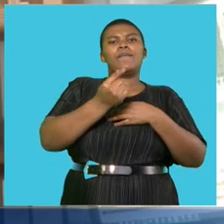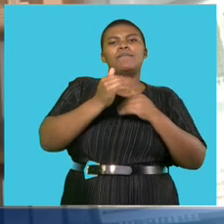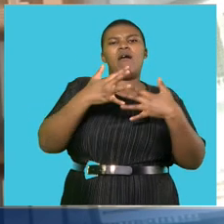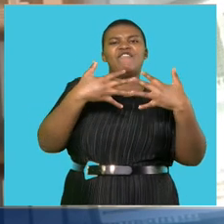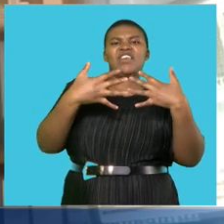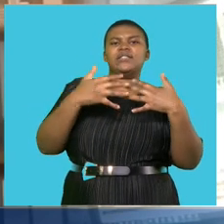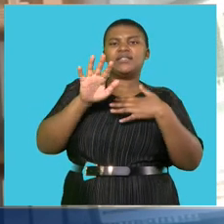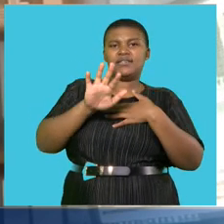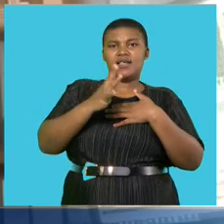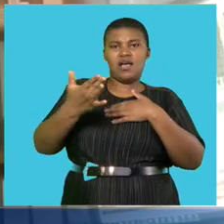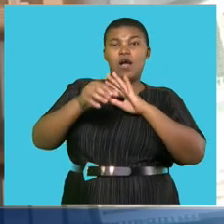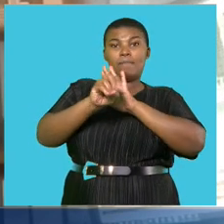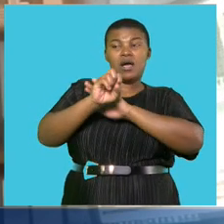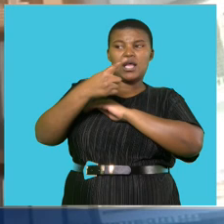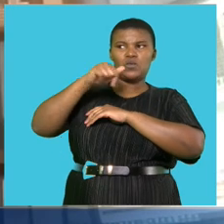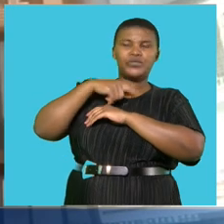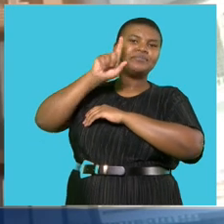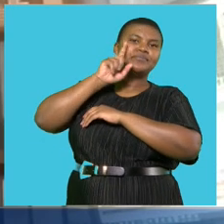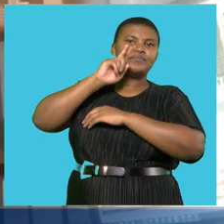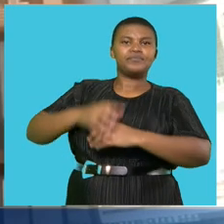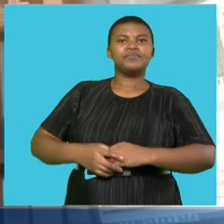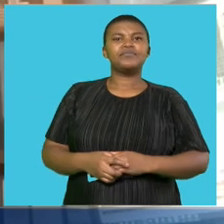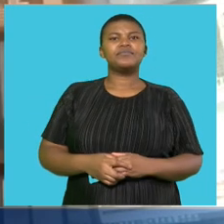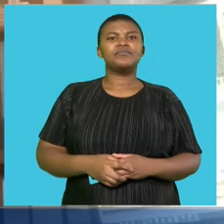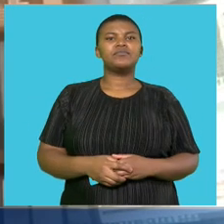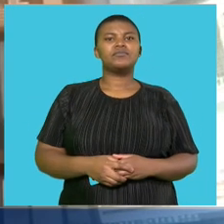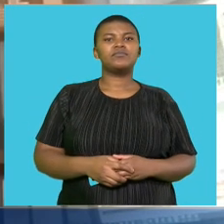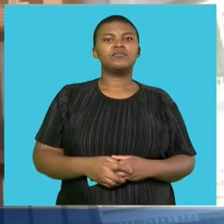the markets are watching in anticipation. Moving on.